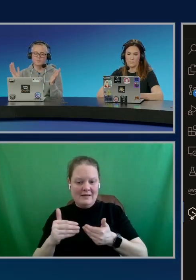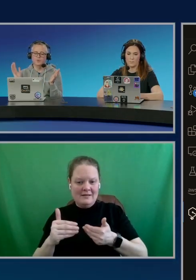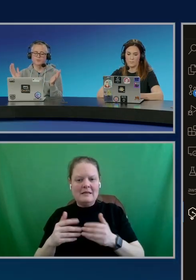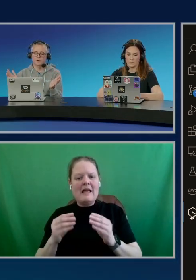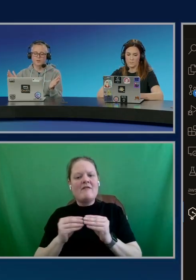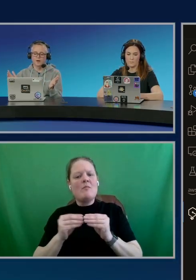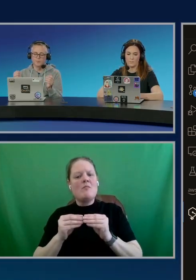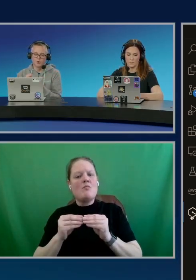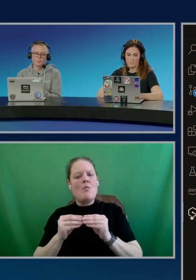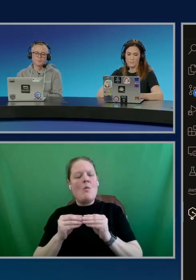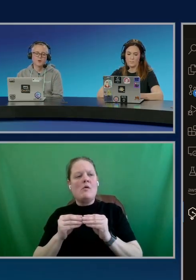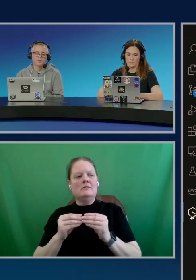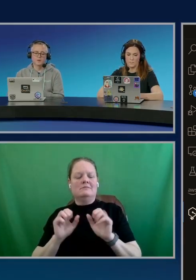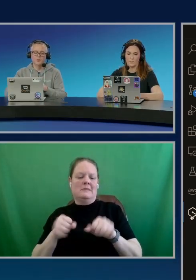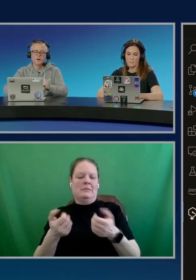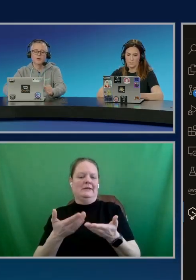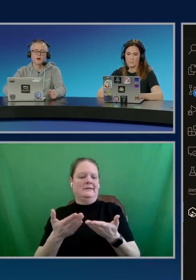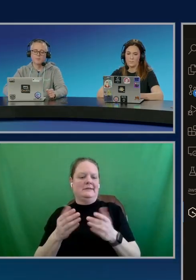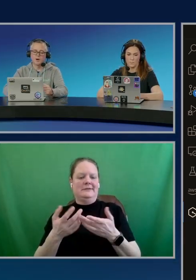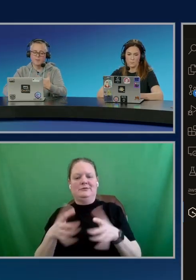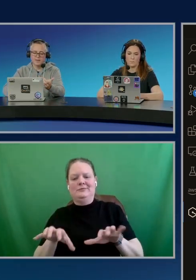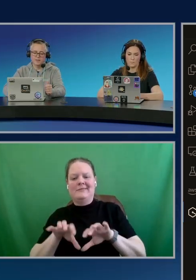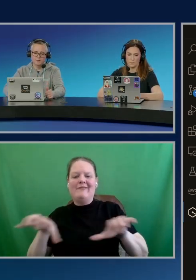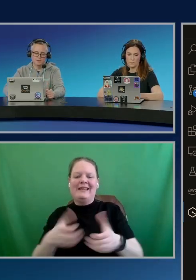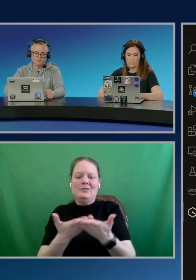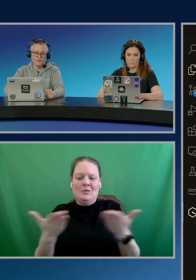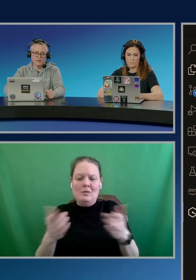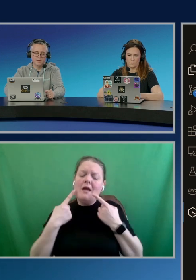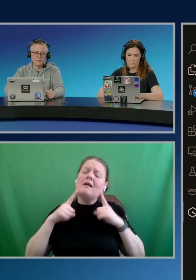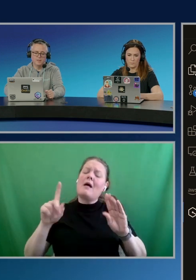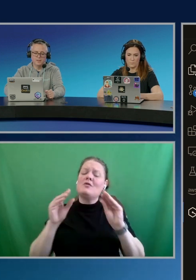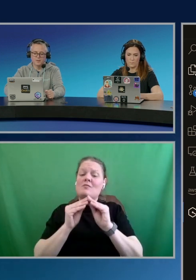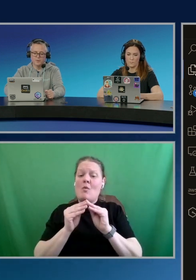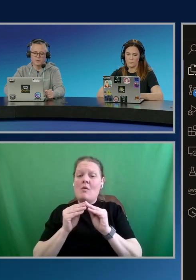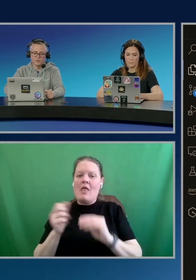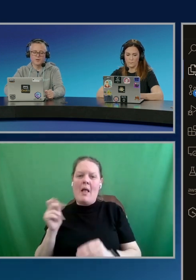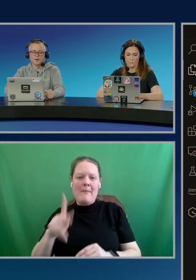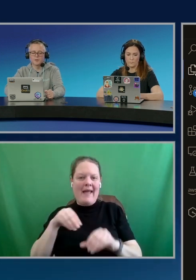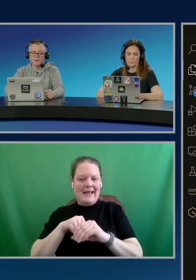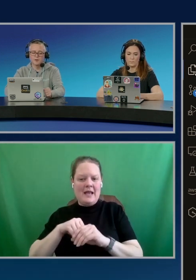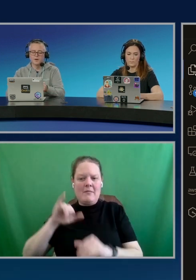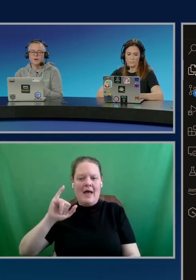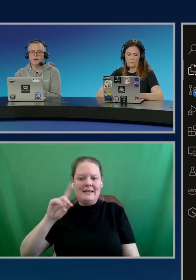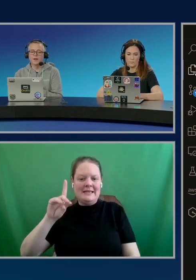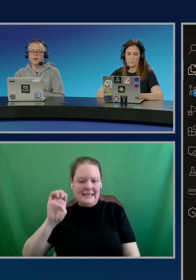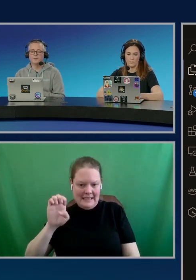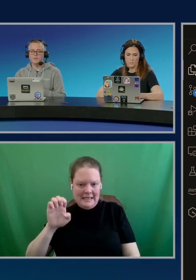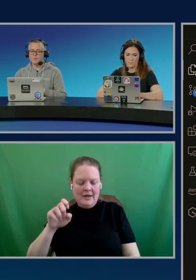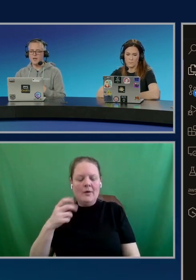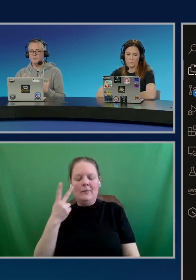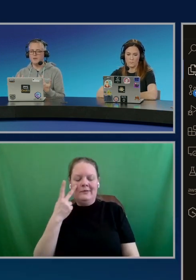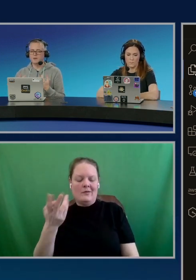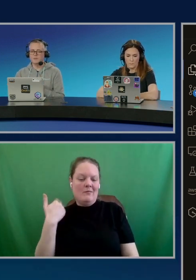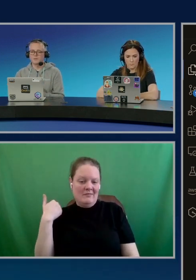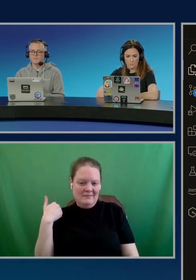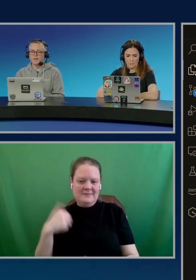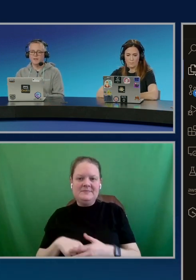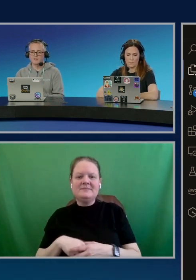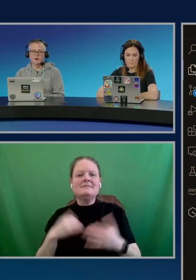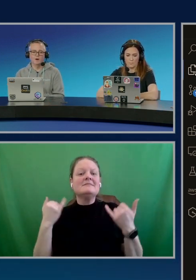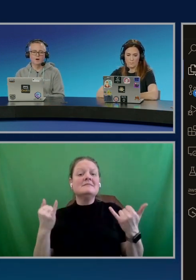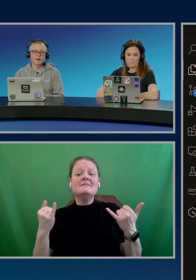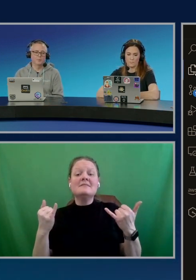can accomplish a lot more. So, I'm back in my IDE here that we were looking at earlier. And this time, I have the